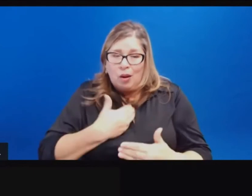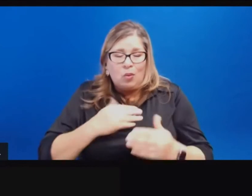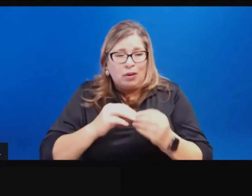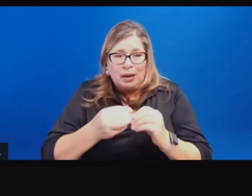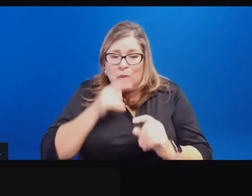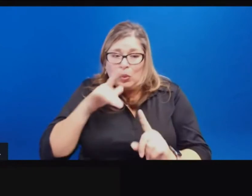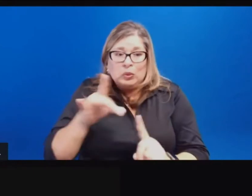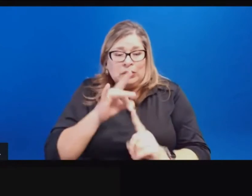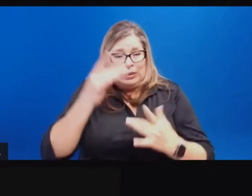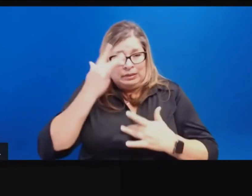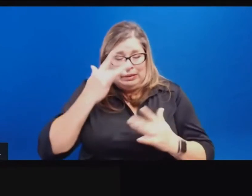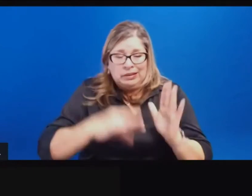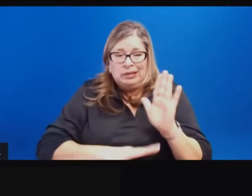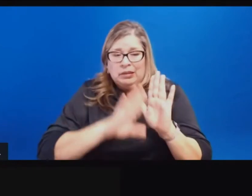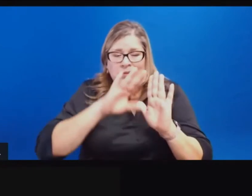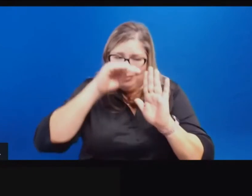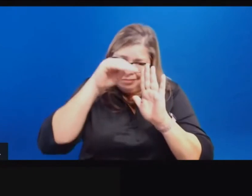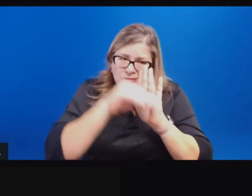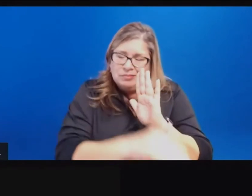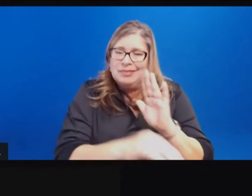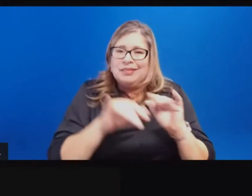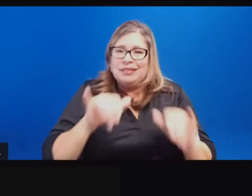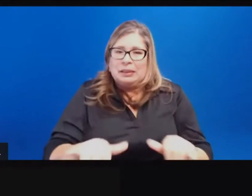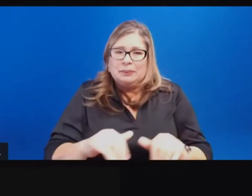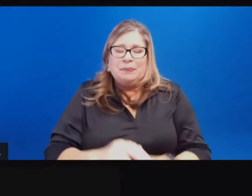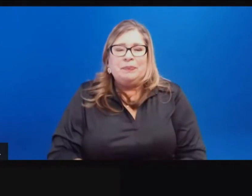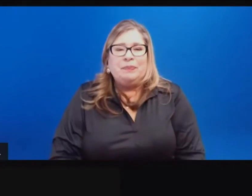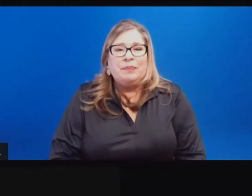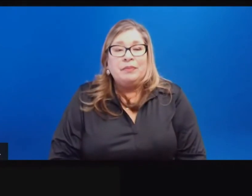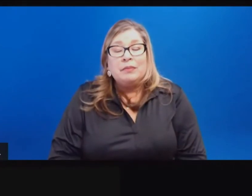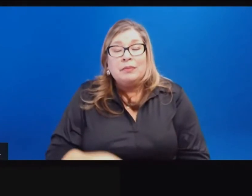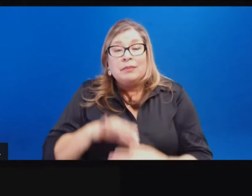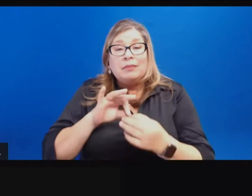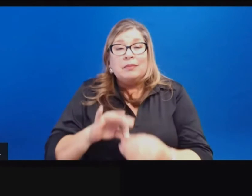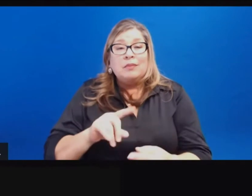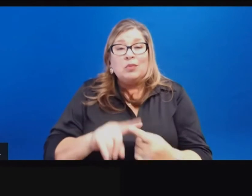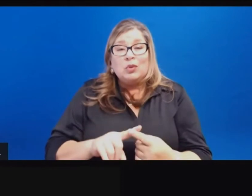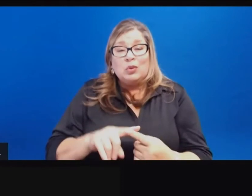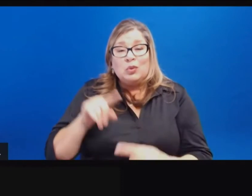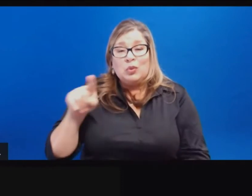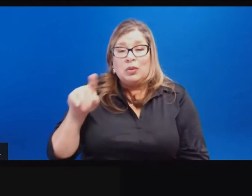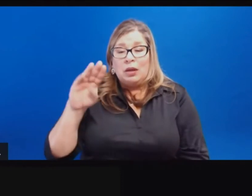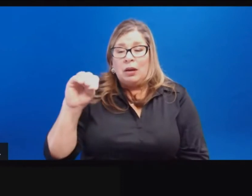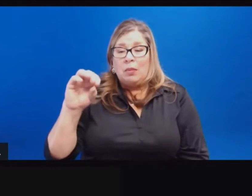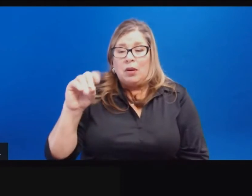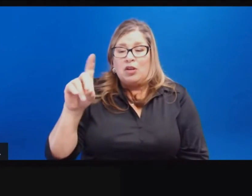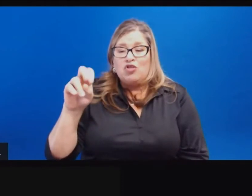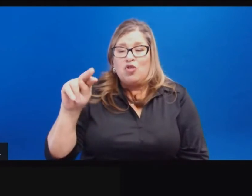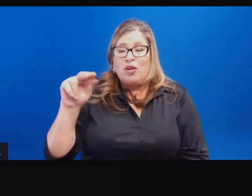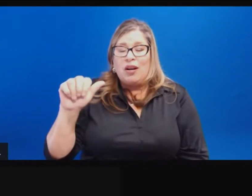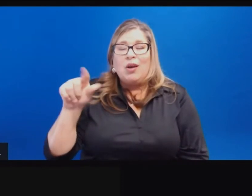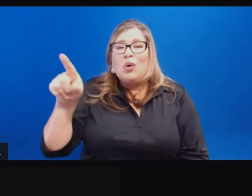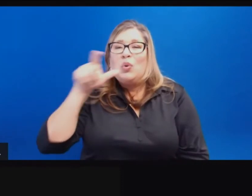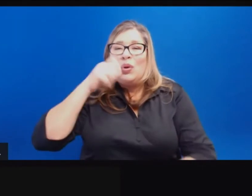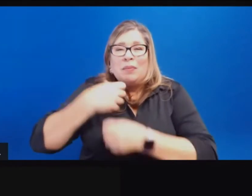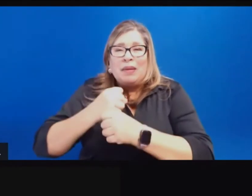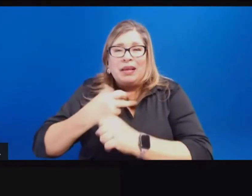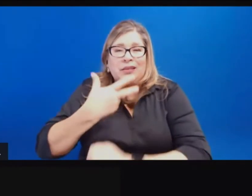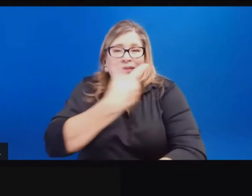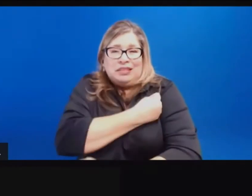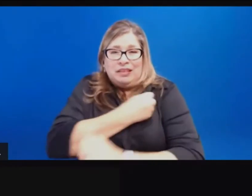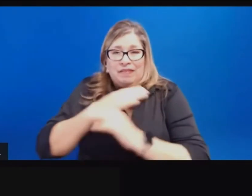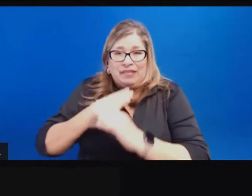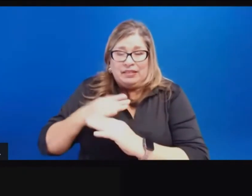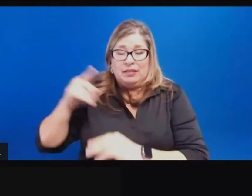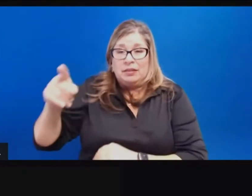regards to whether a third dose of Moderna is needed, um, I'm not sure if that's the case. certainly we'll look into that right after this, have